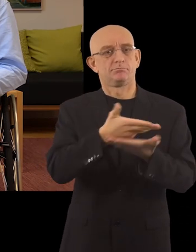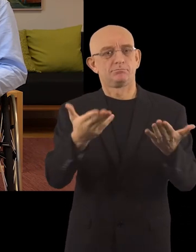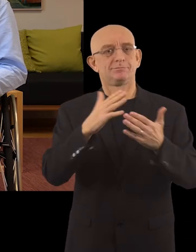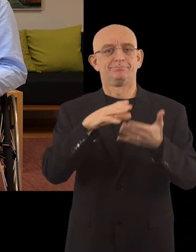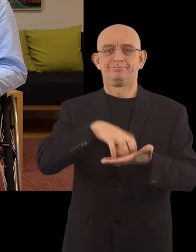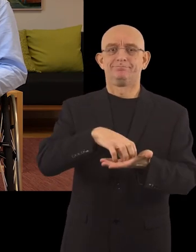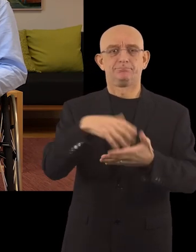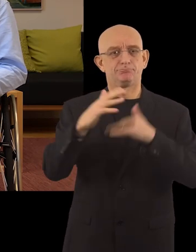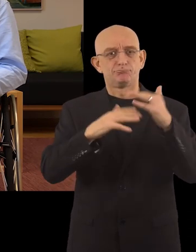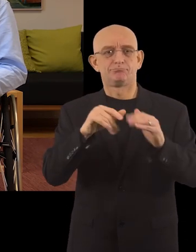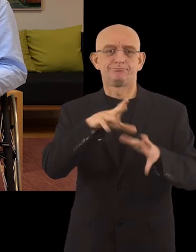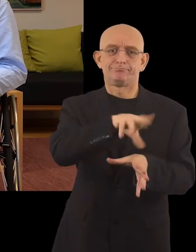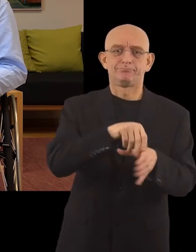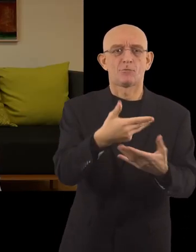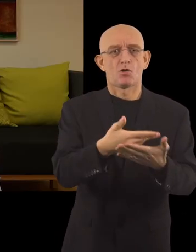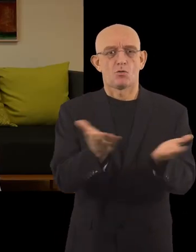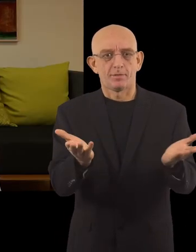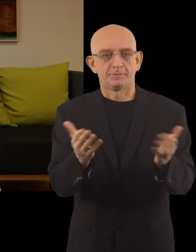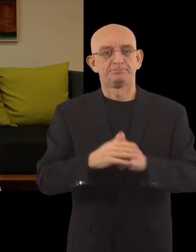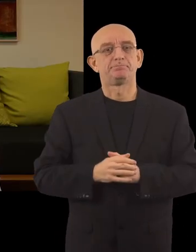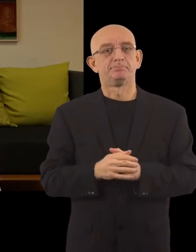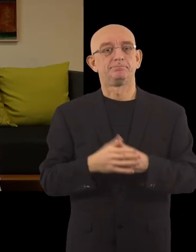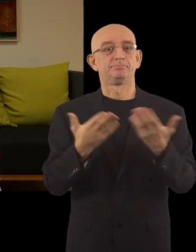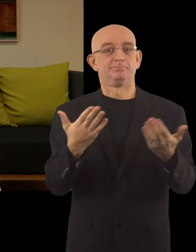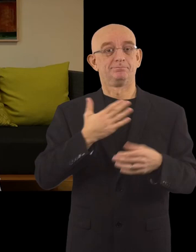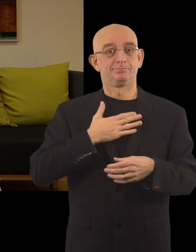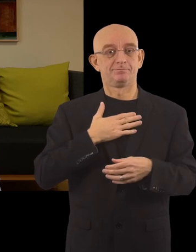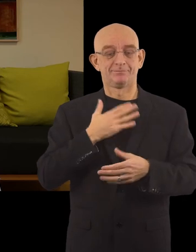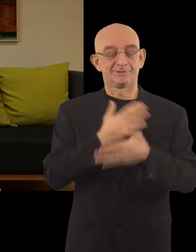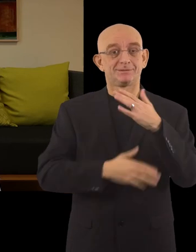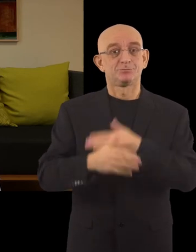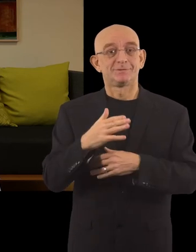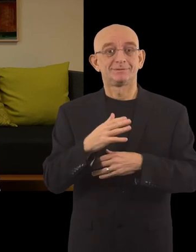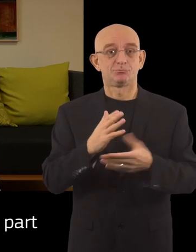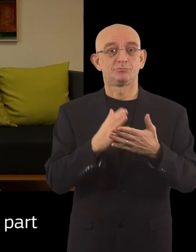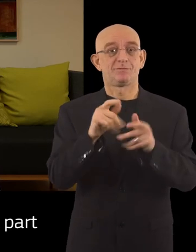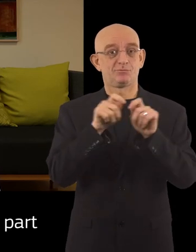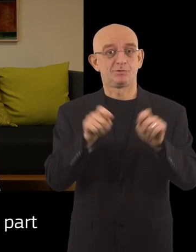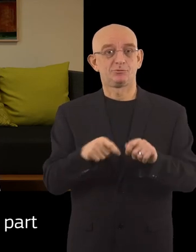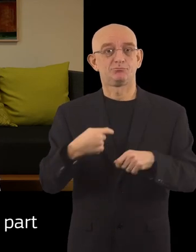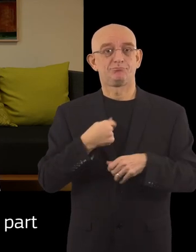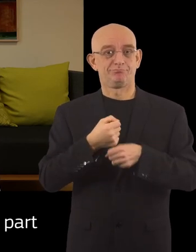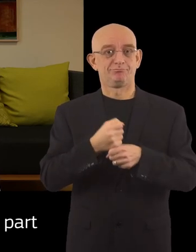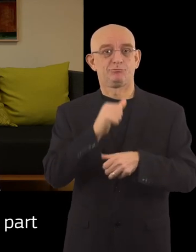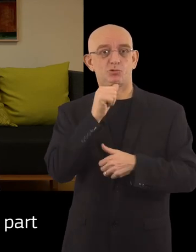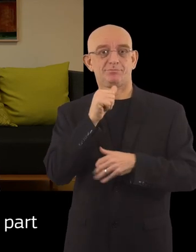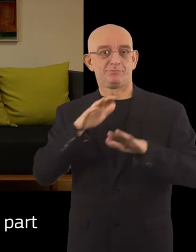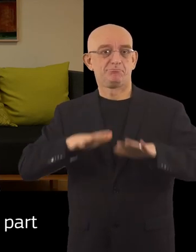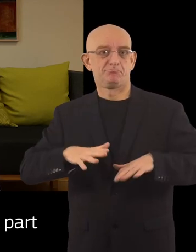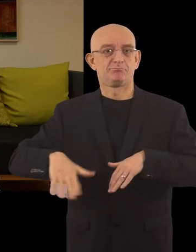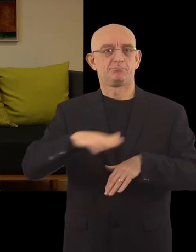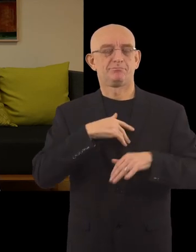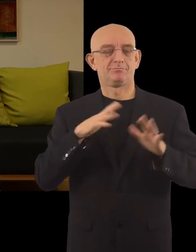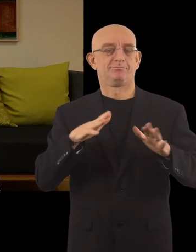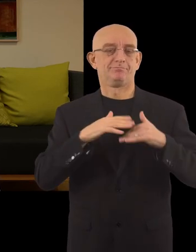en inkluderande stad. On behalf of Jönköping's Disability Rights Federation, I feel very honoured and privileged to be a